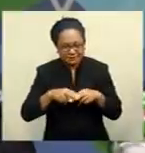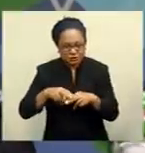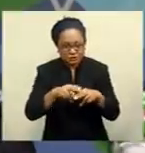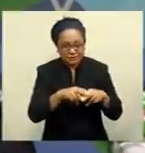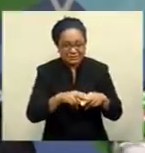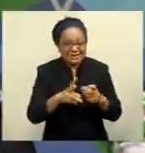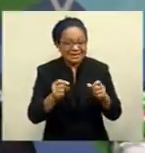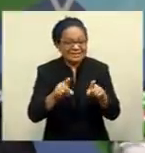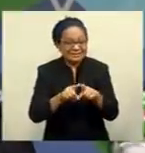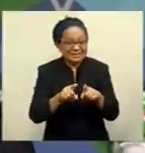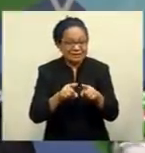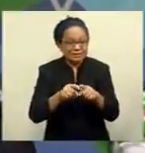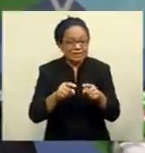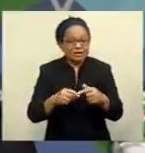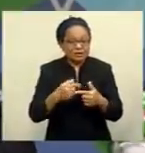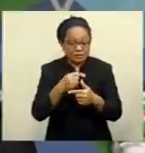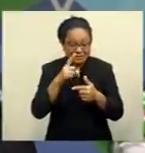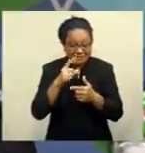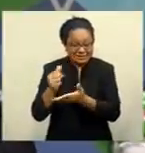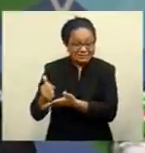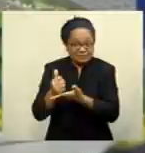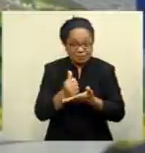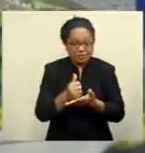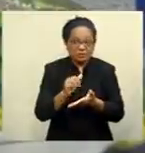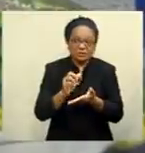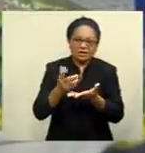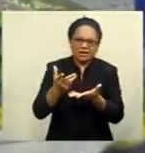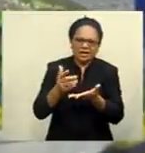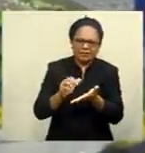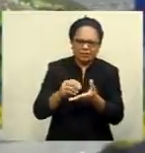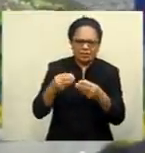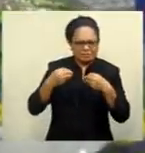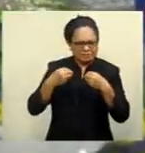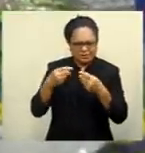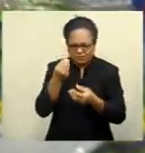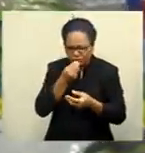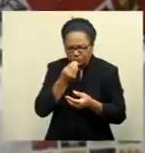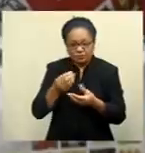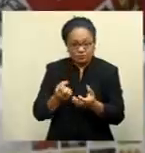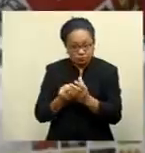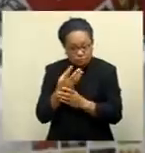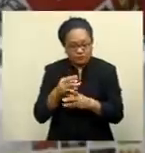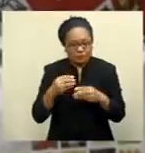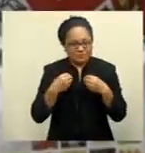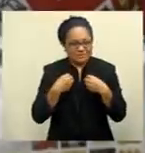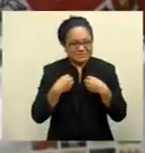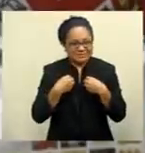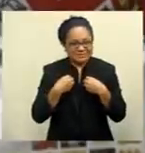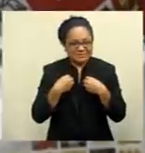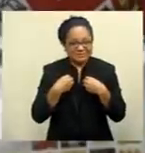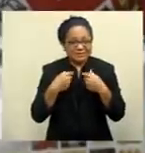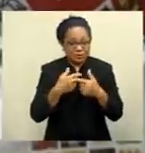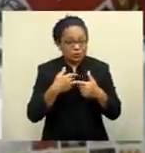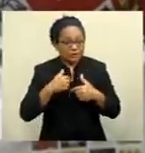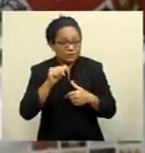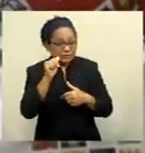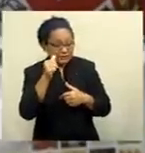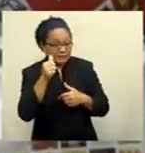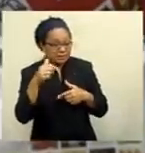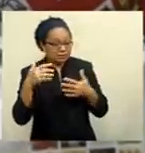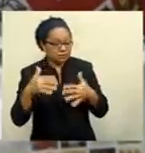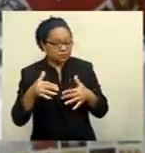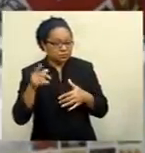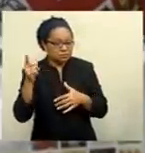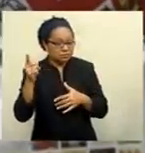expand our support for commission in export agriculture as well. We in India have been largely successful in coming out of